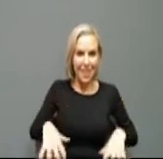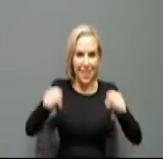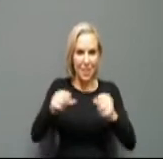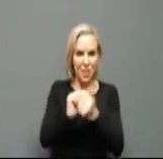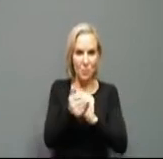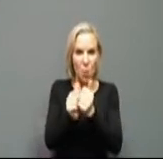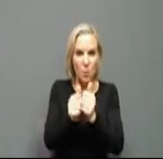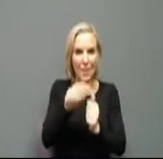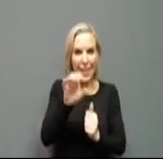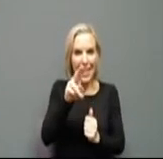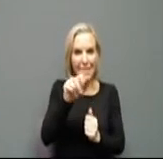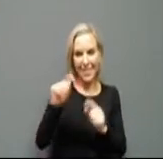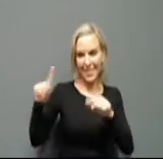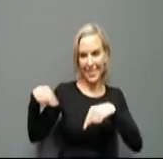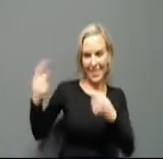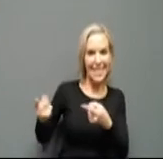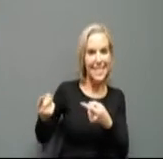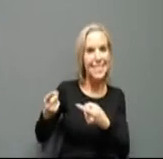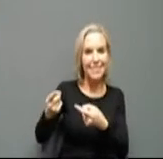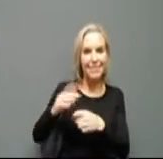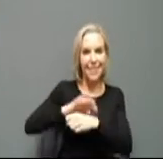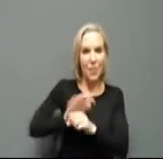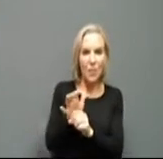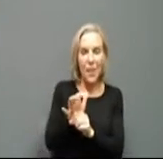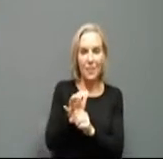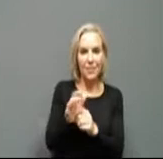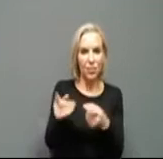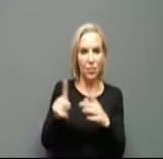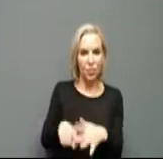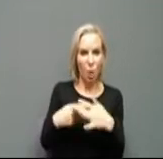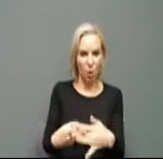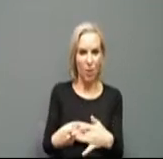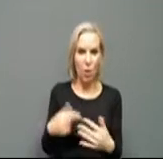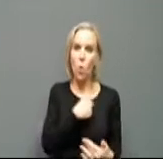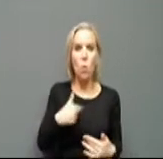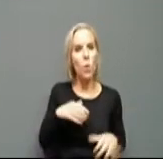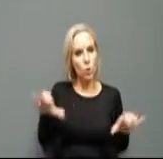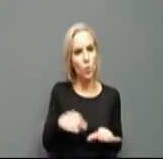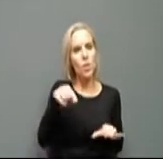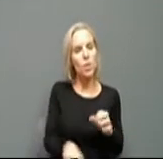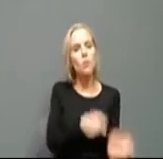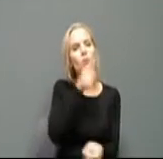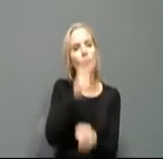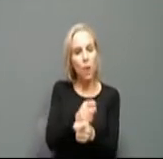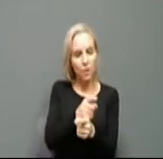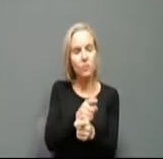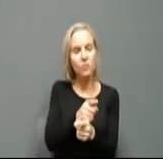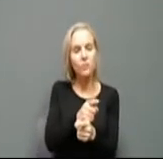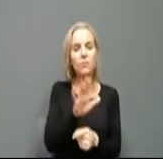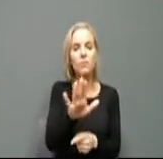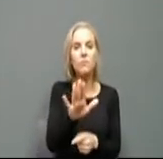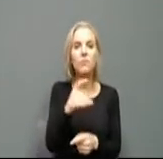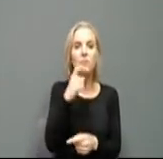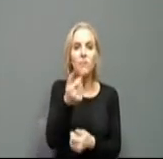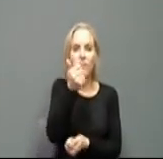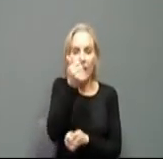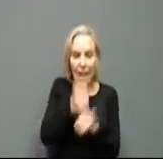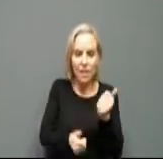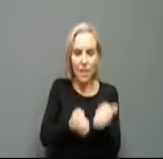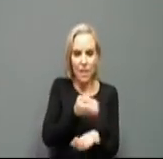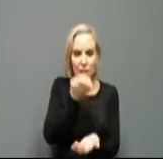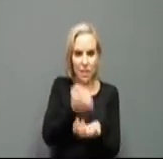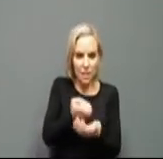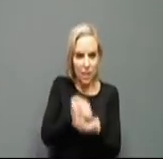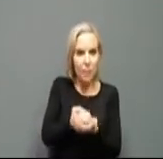pandemic started. We are doing this right. And I will tell you from each and every economic development prospect